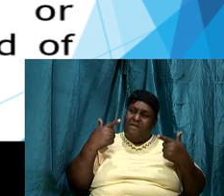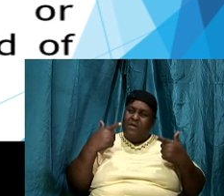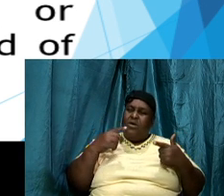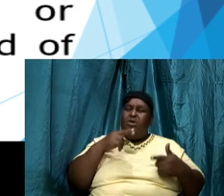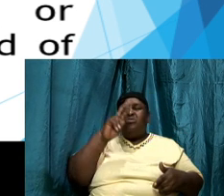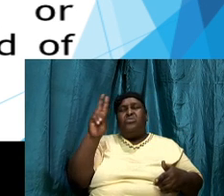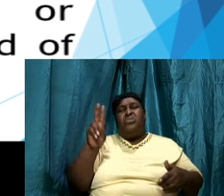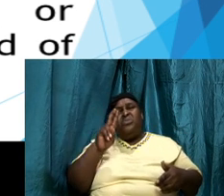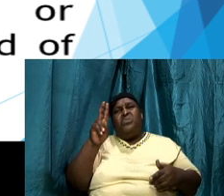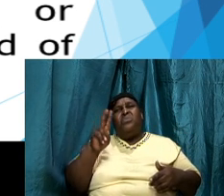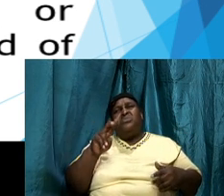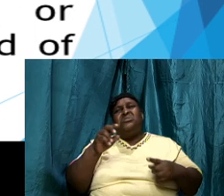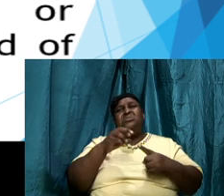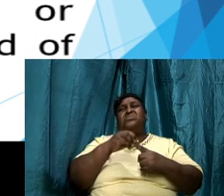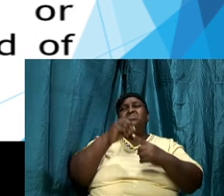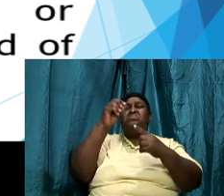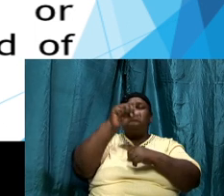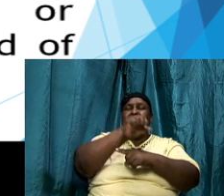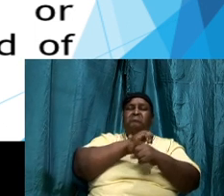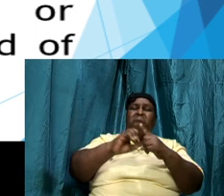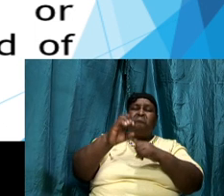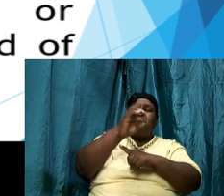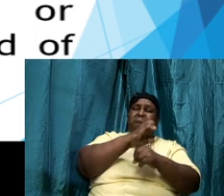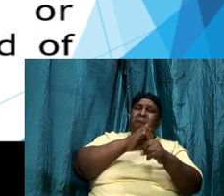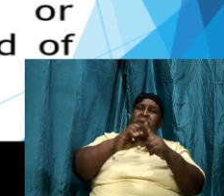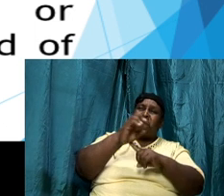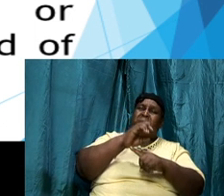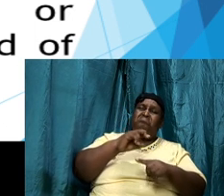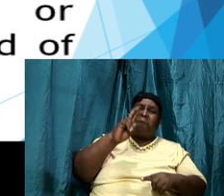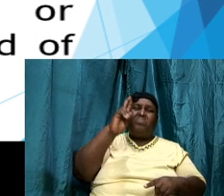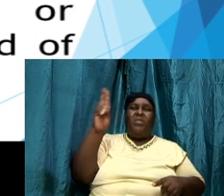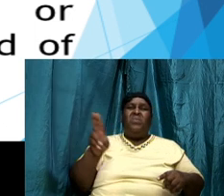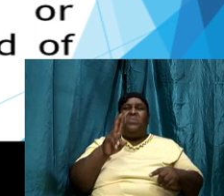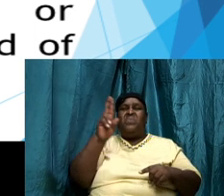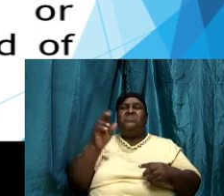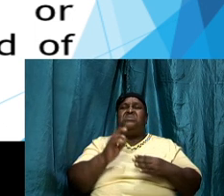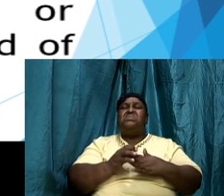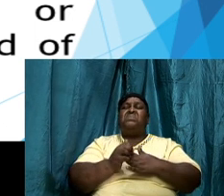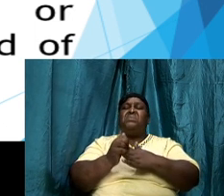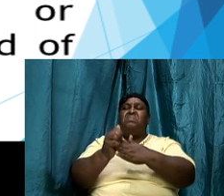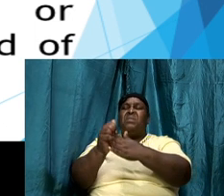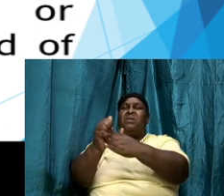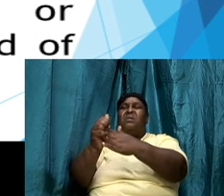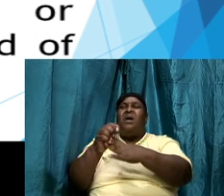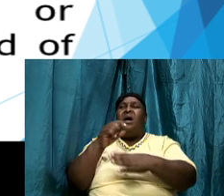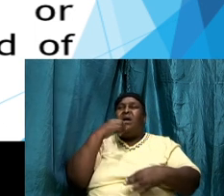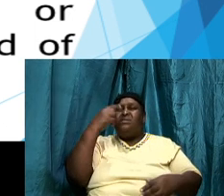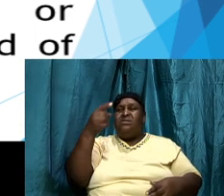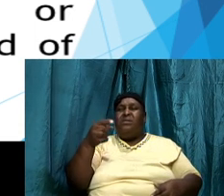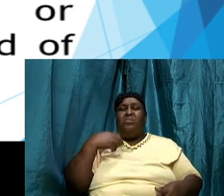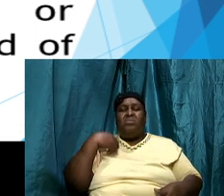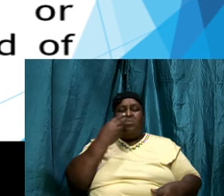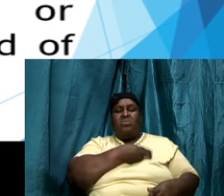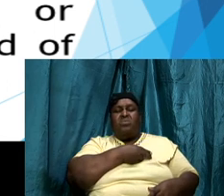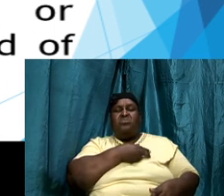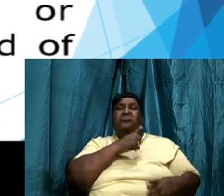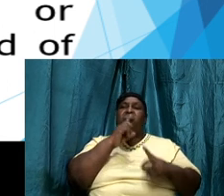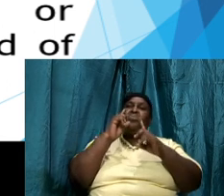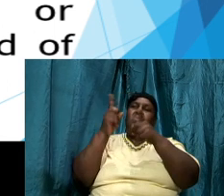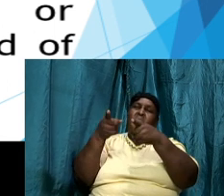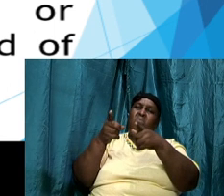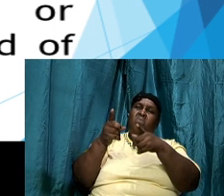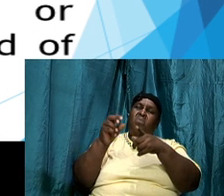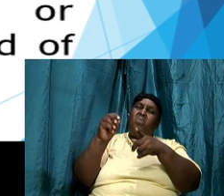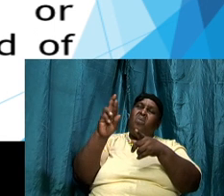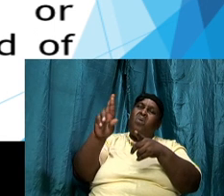use in a particular circumstance to use to guide us to tell us to go or to